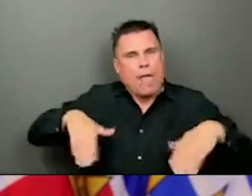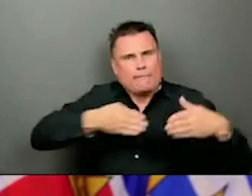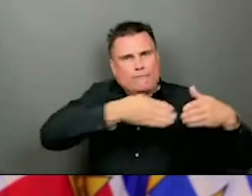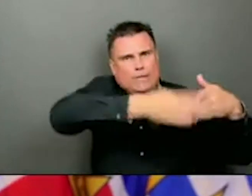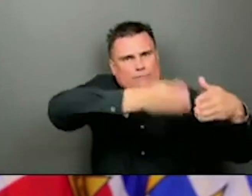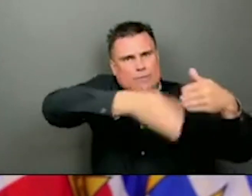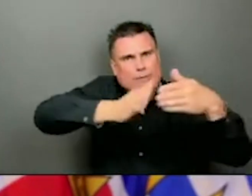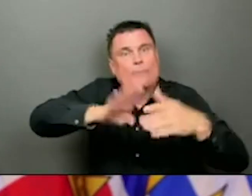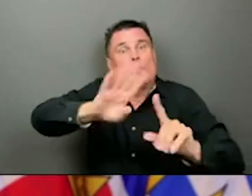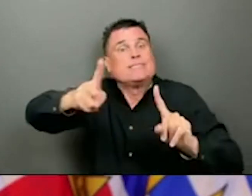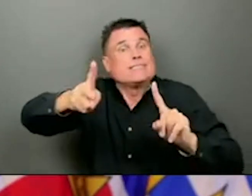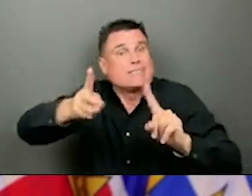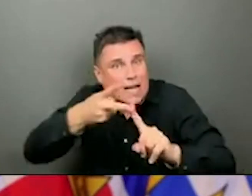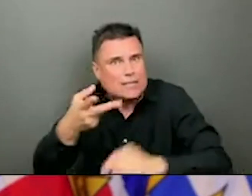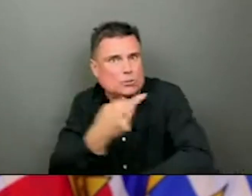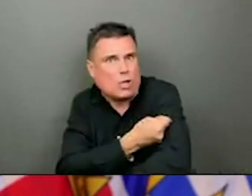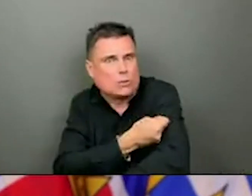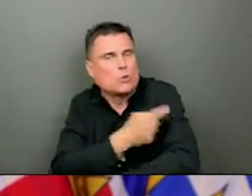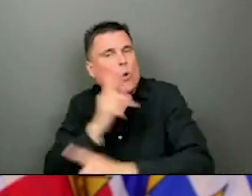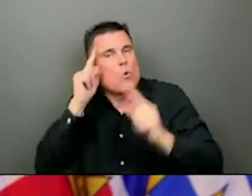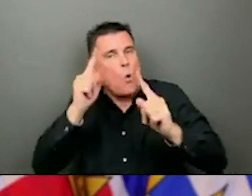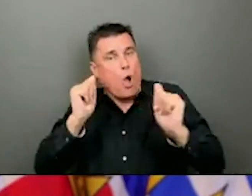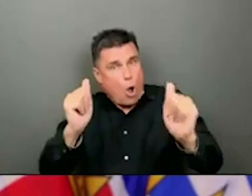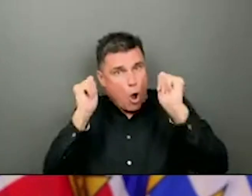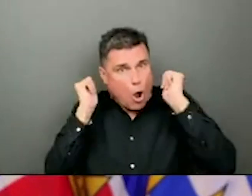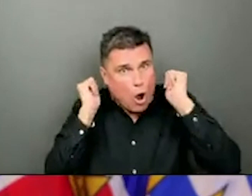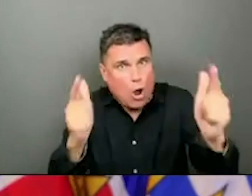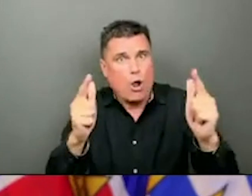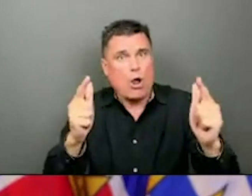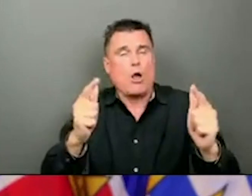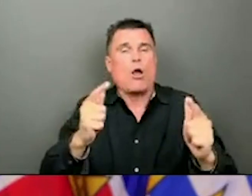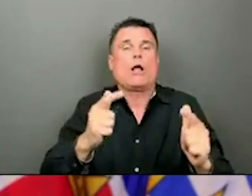working on that. And of course, we want to make sure that visitors are